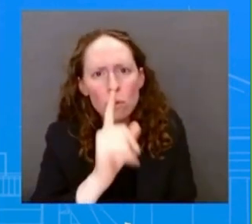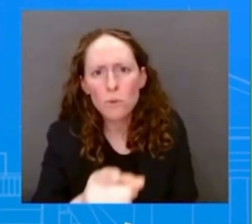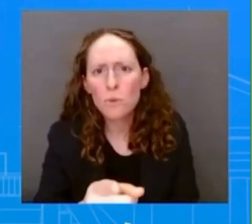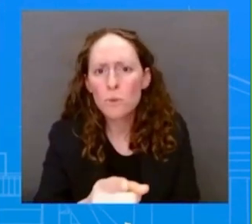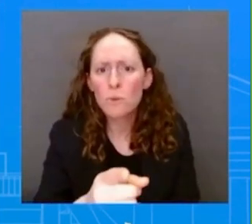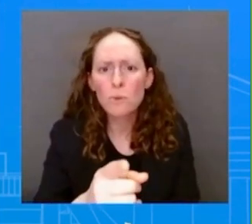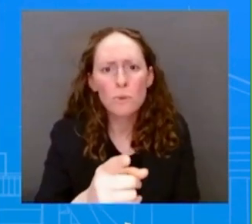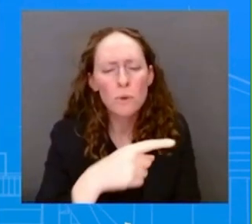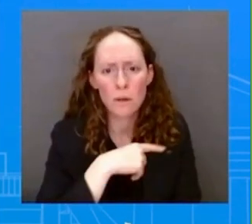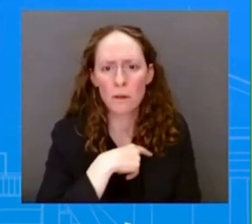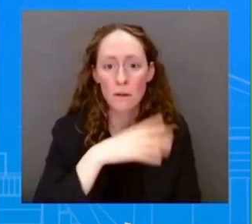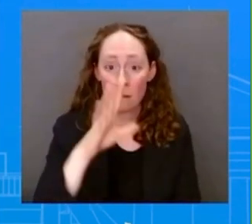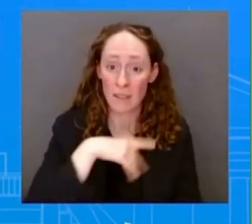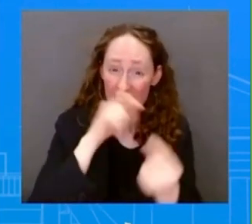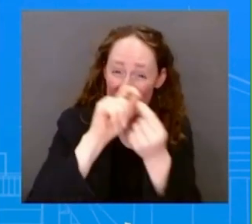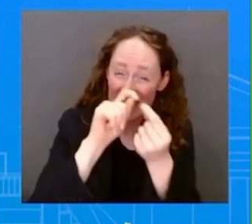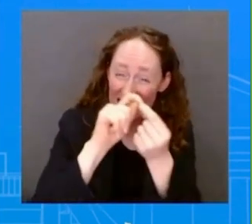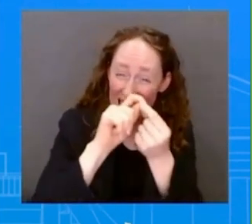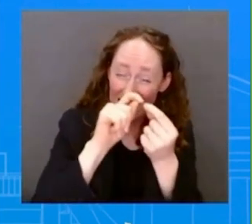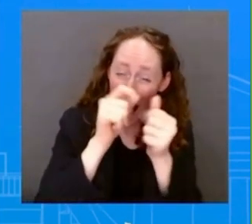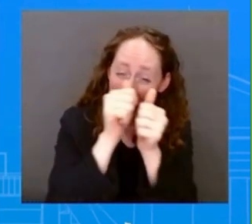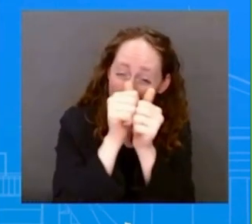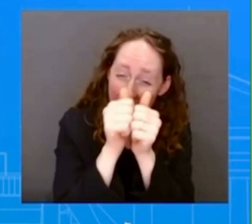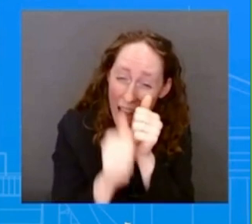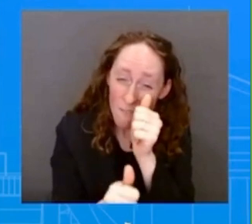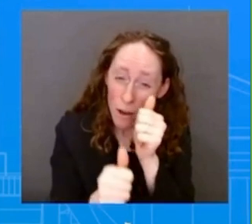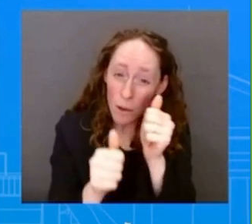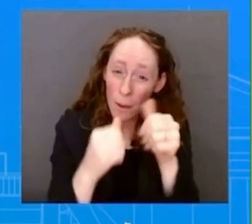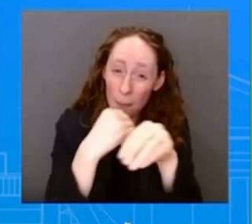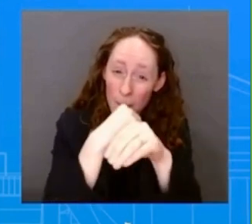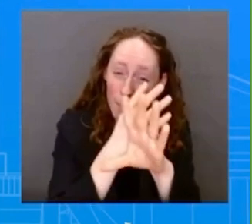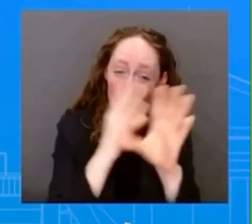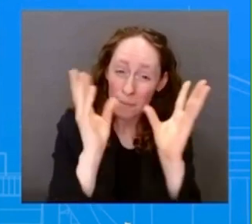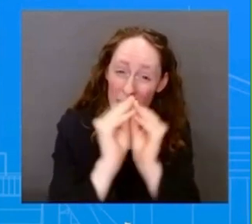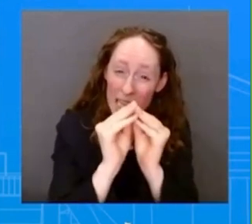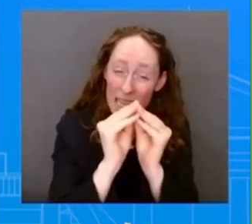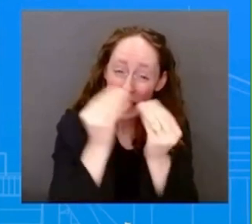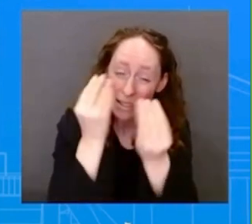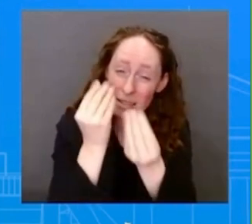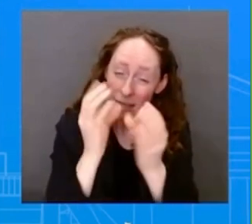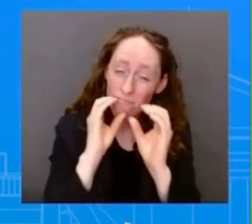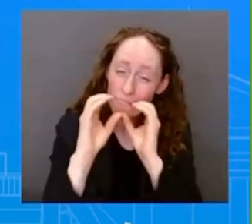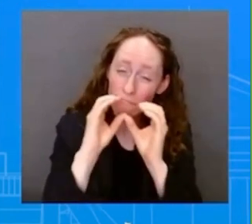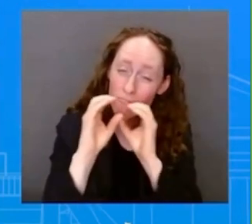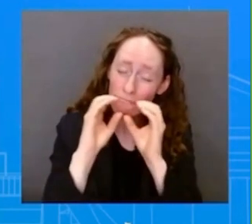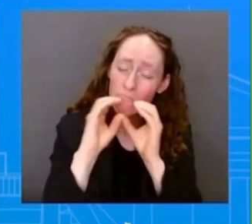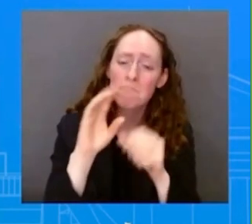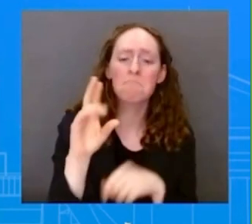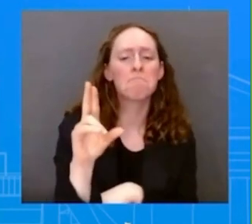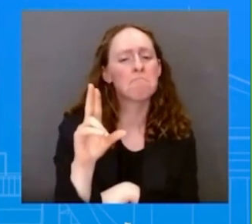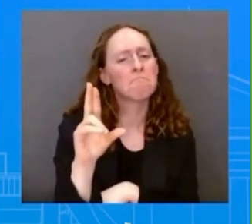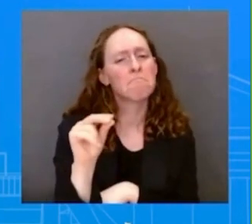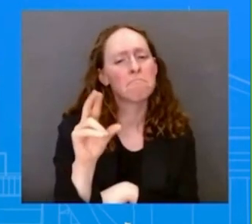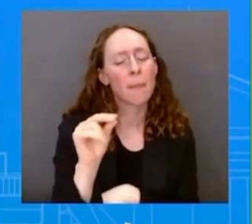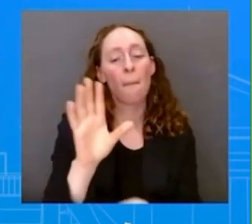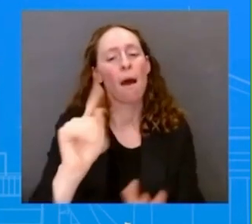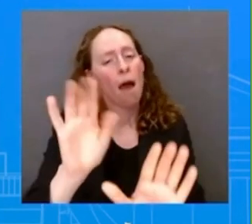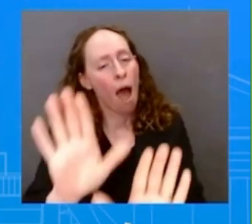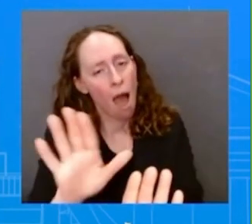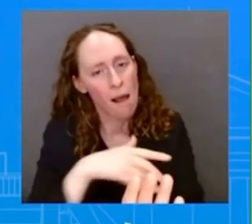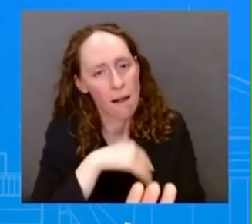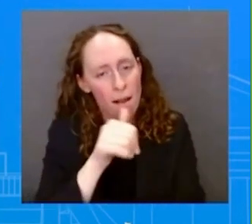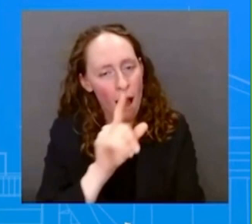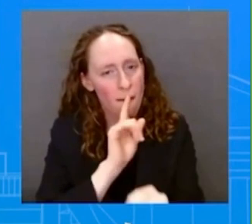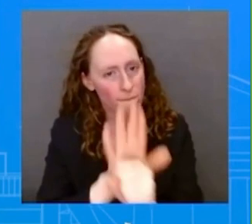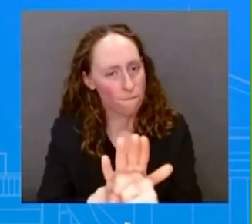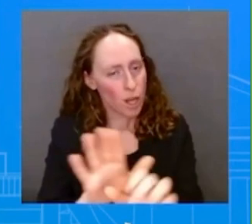That we don't do that for every single one. Again, I'm not confirming these press reports. In all of your conversations you've had with